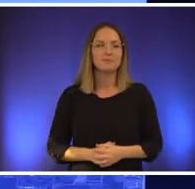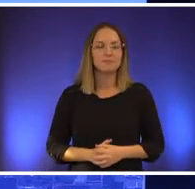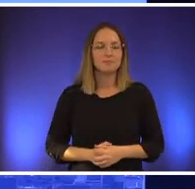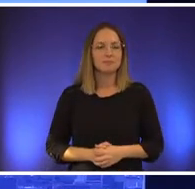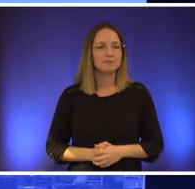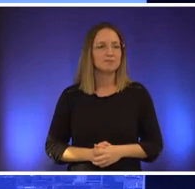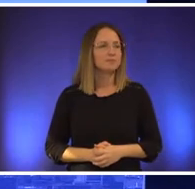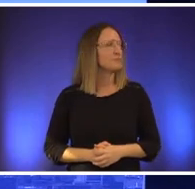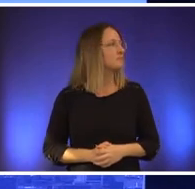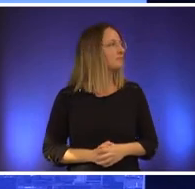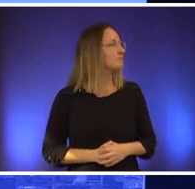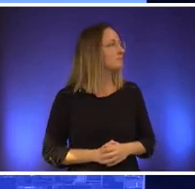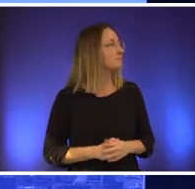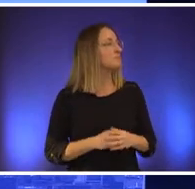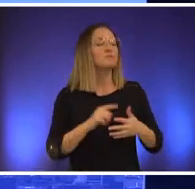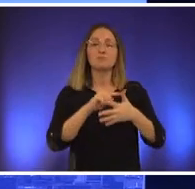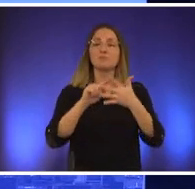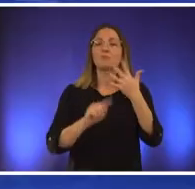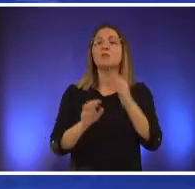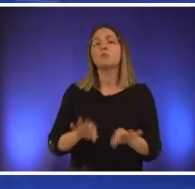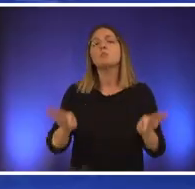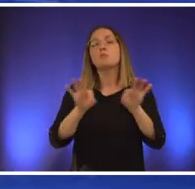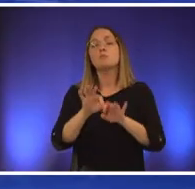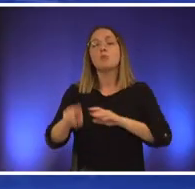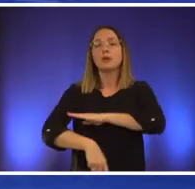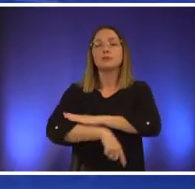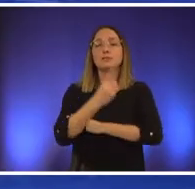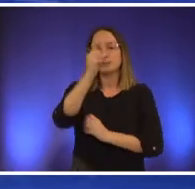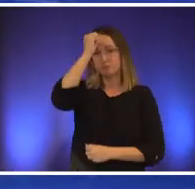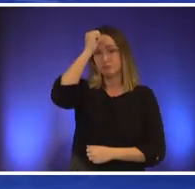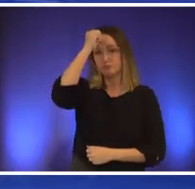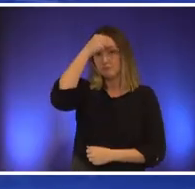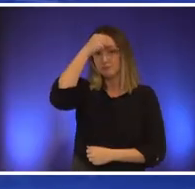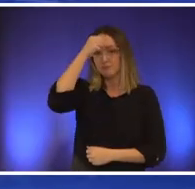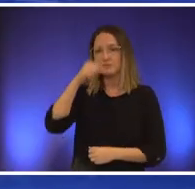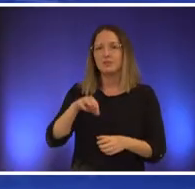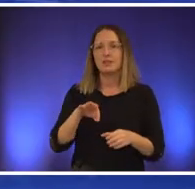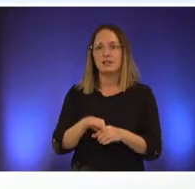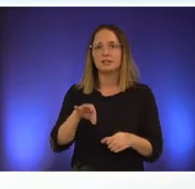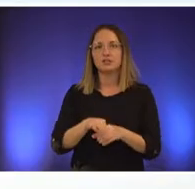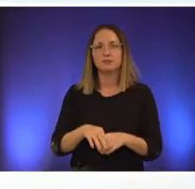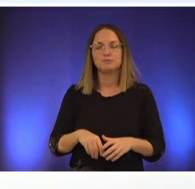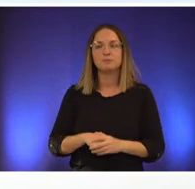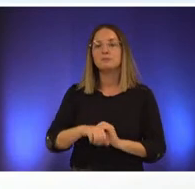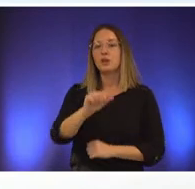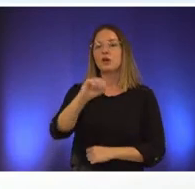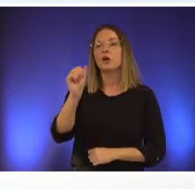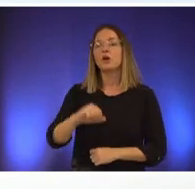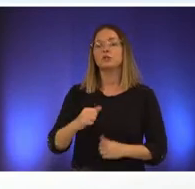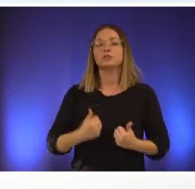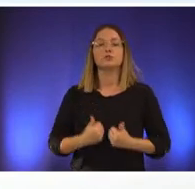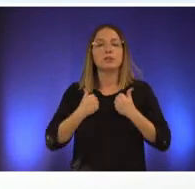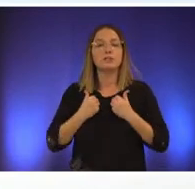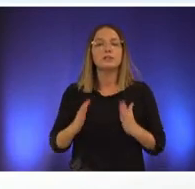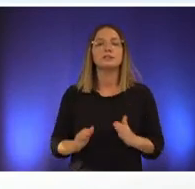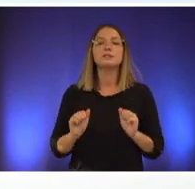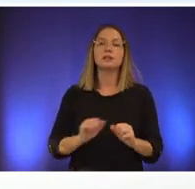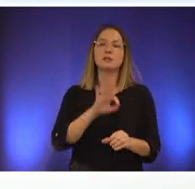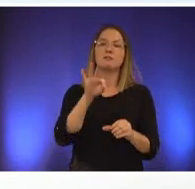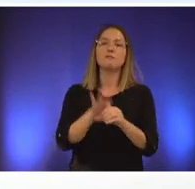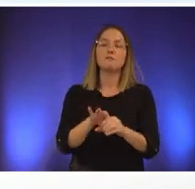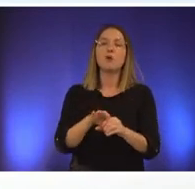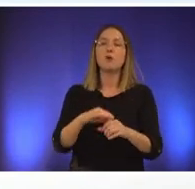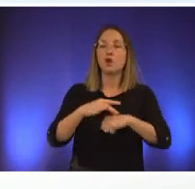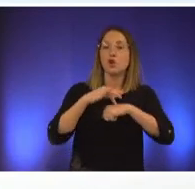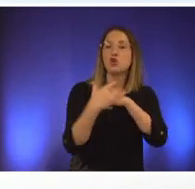thank are some important dates to remember for this election austin residents can vote early in person up until december 9th and